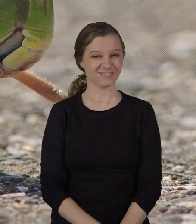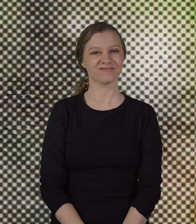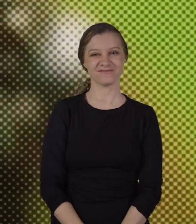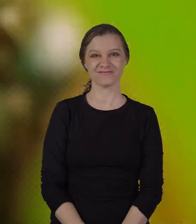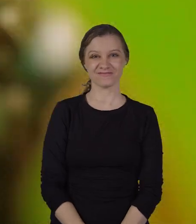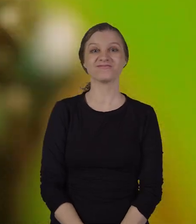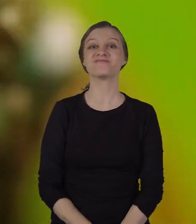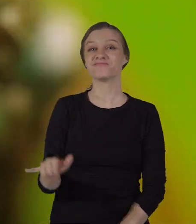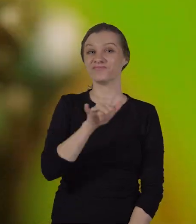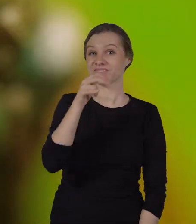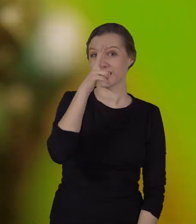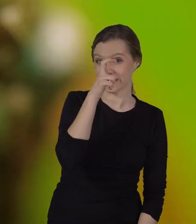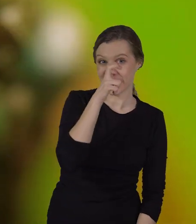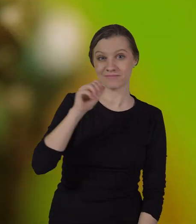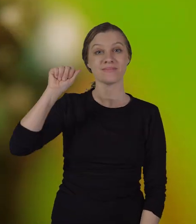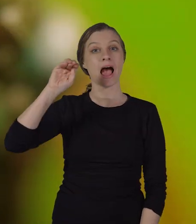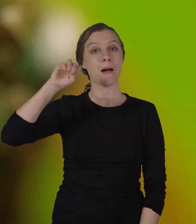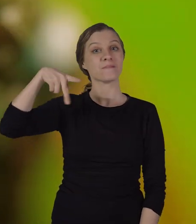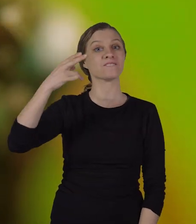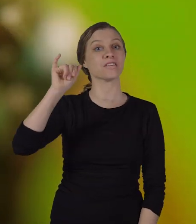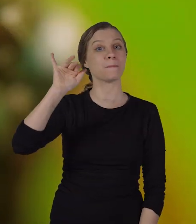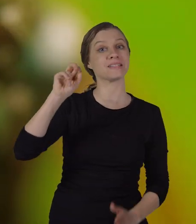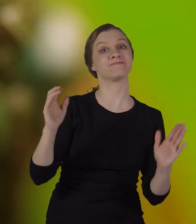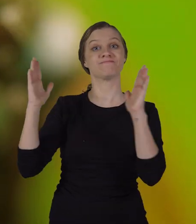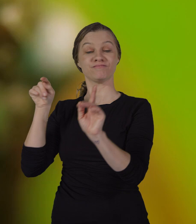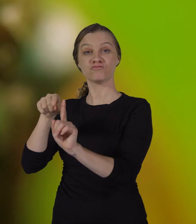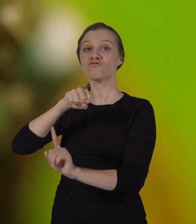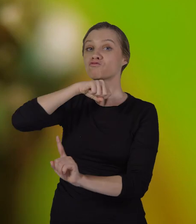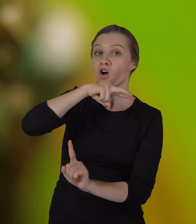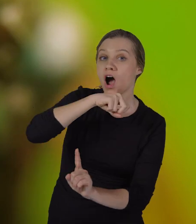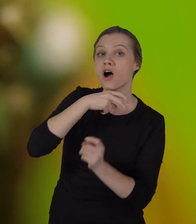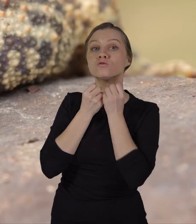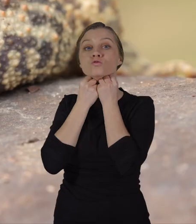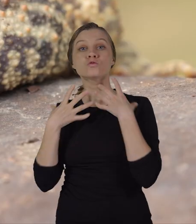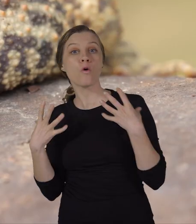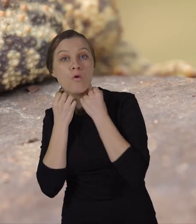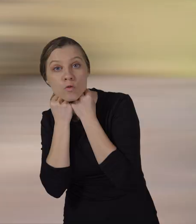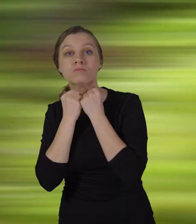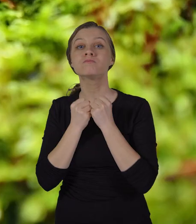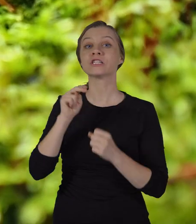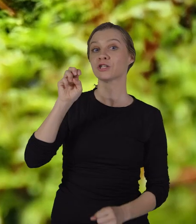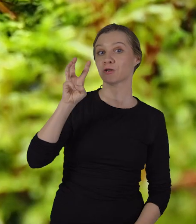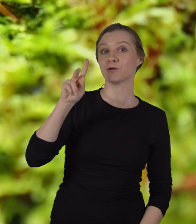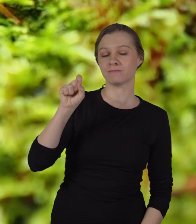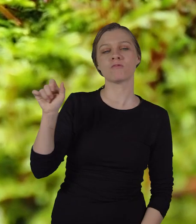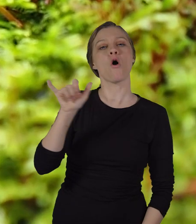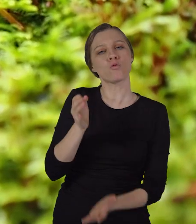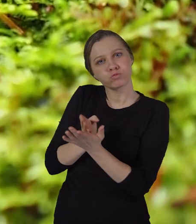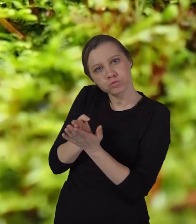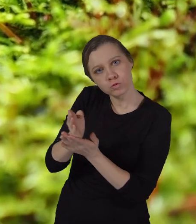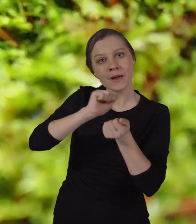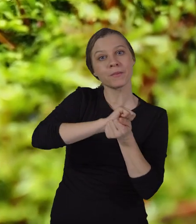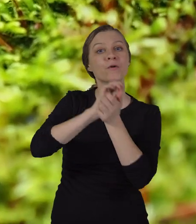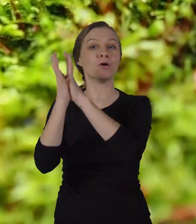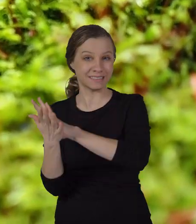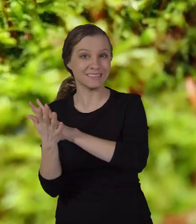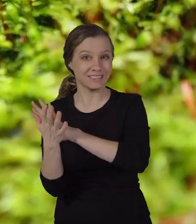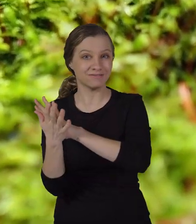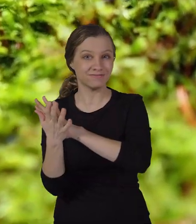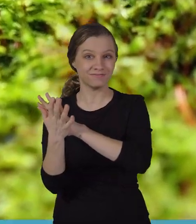similar to insects amphibians like frogs toads and newts also undergo